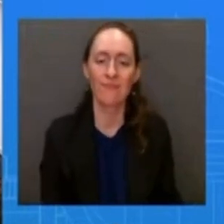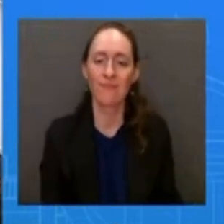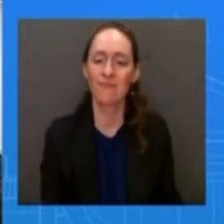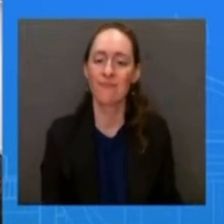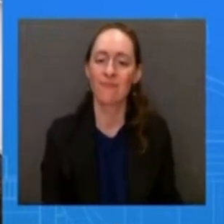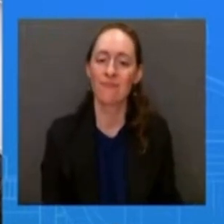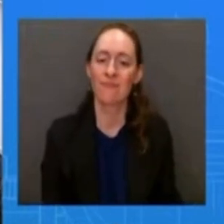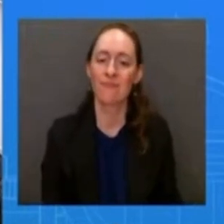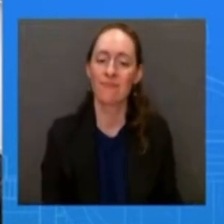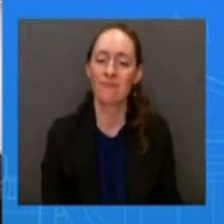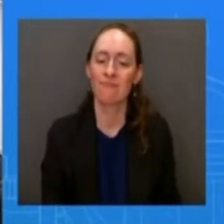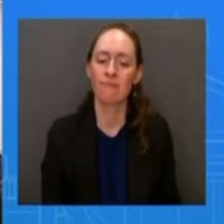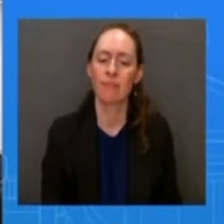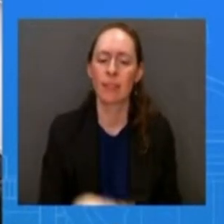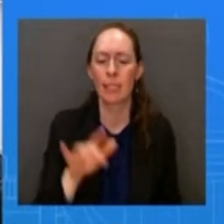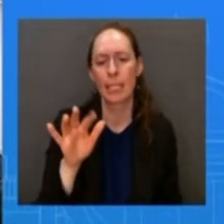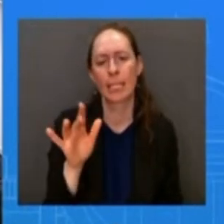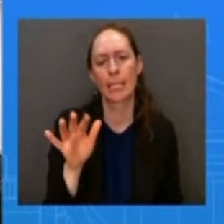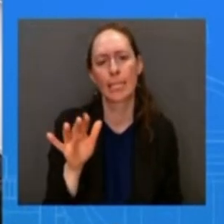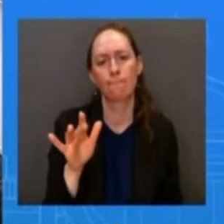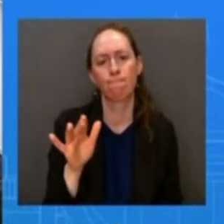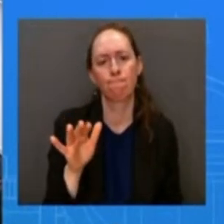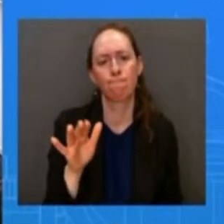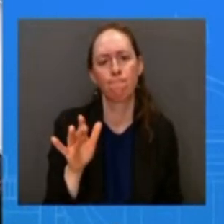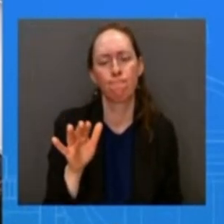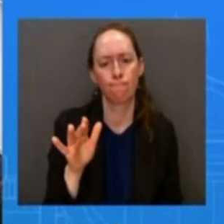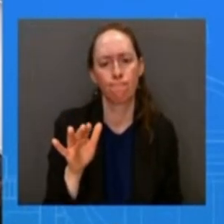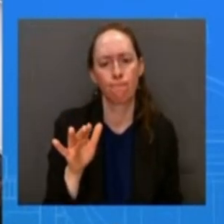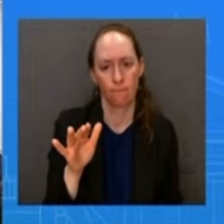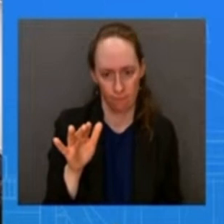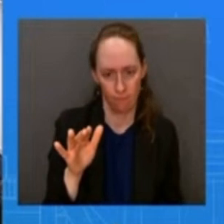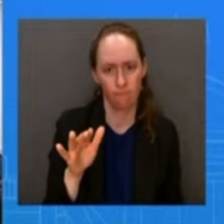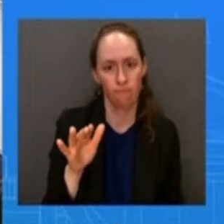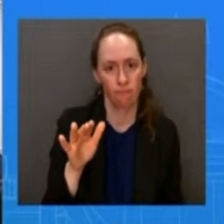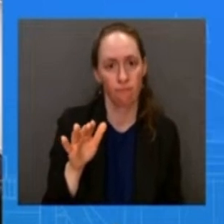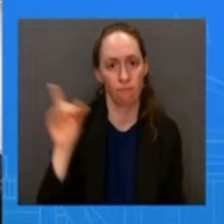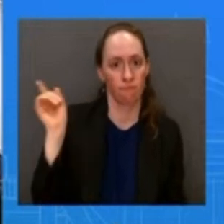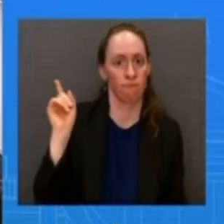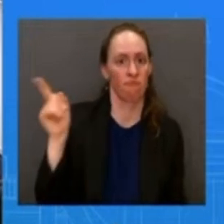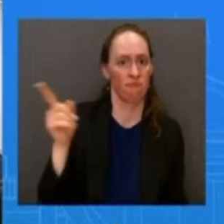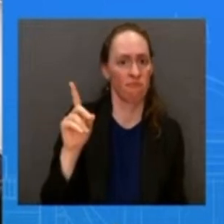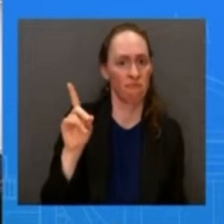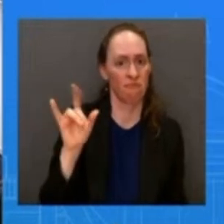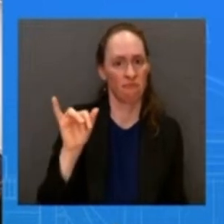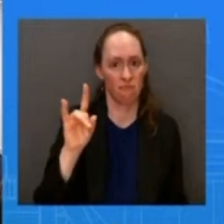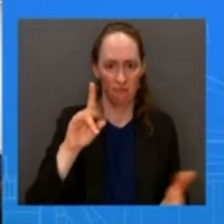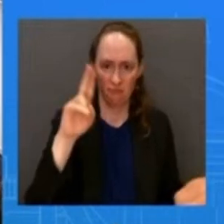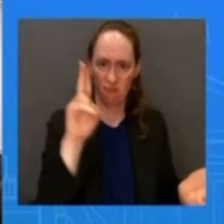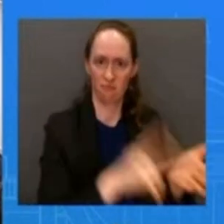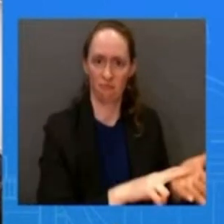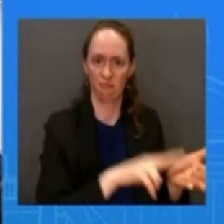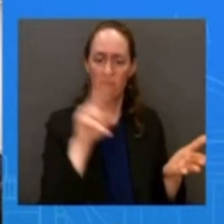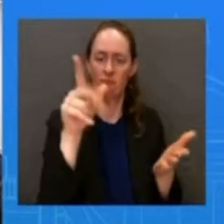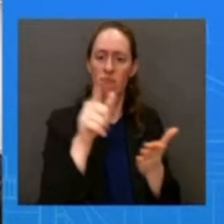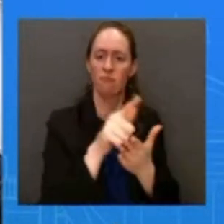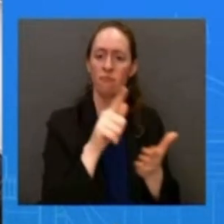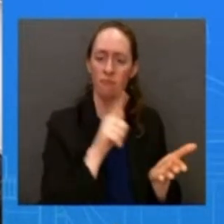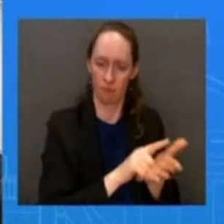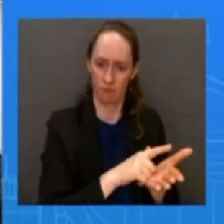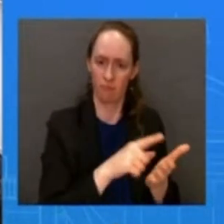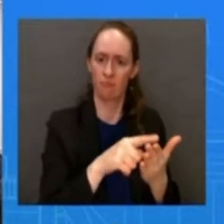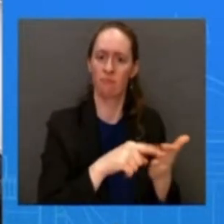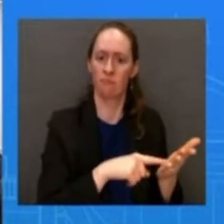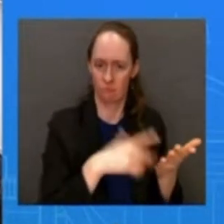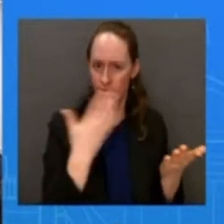anti-lynching the first time ever in this nation for an anti-lynching bill to be signed into law 67 years after